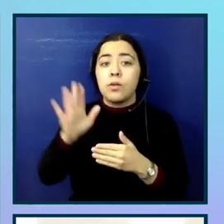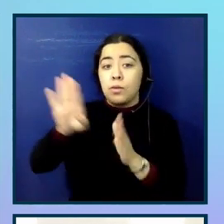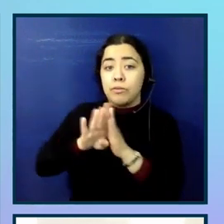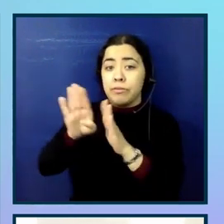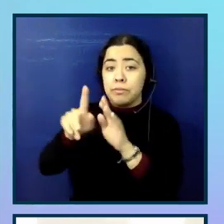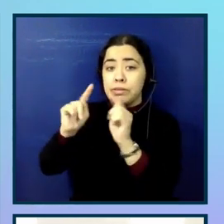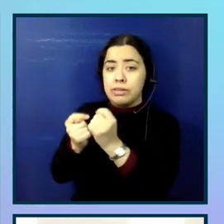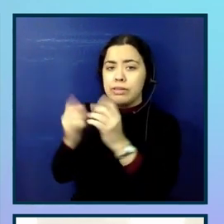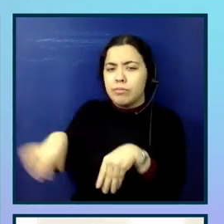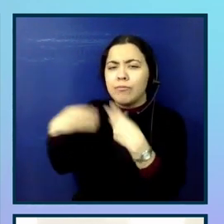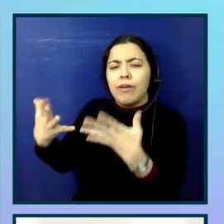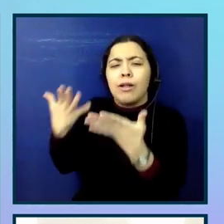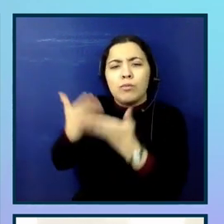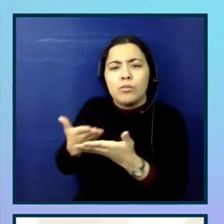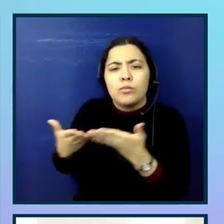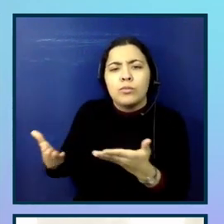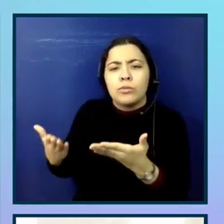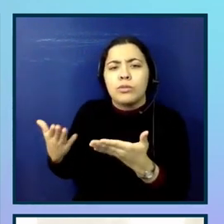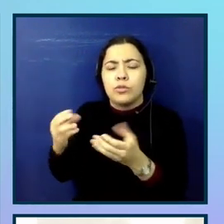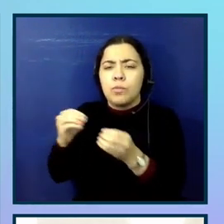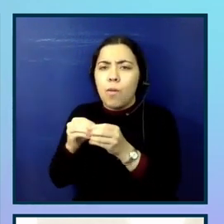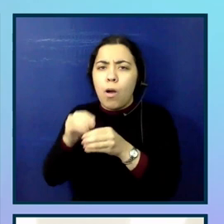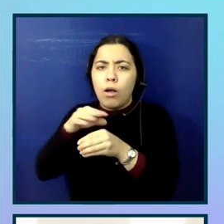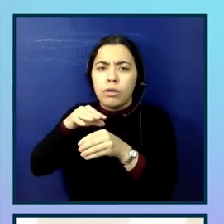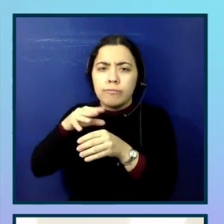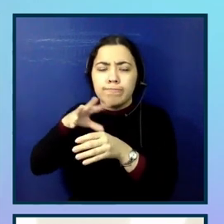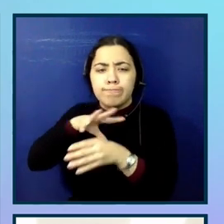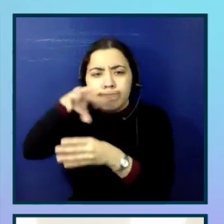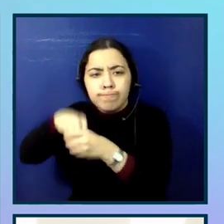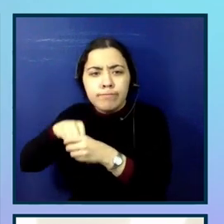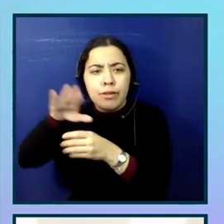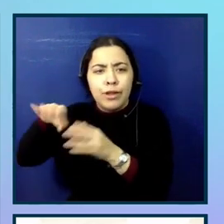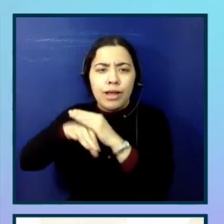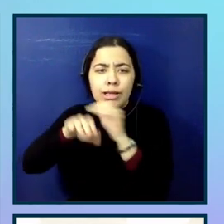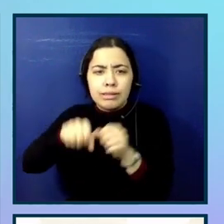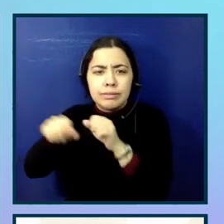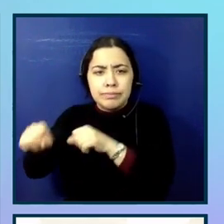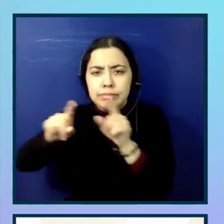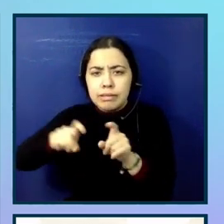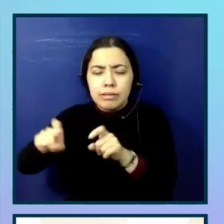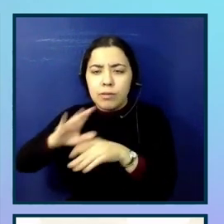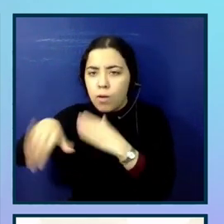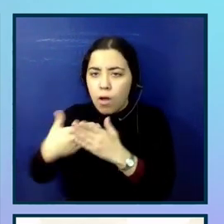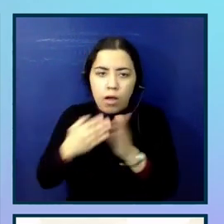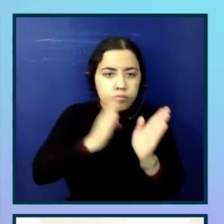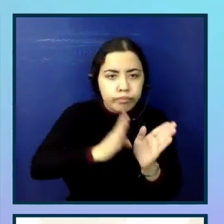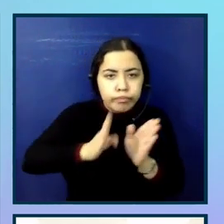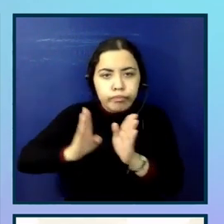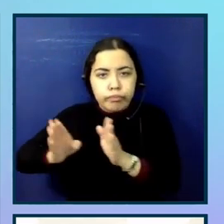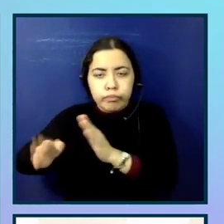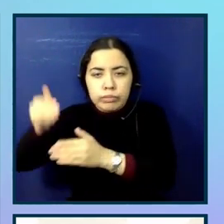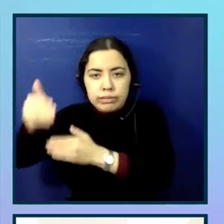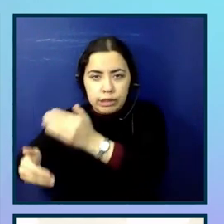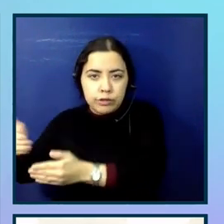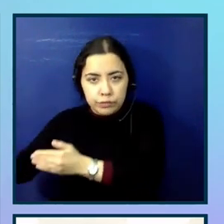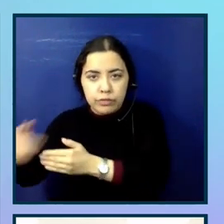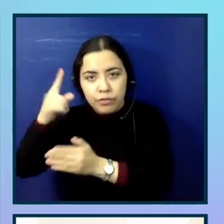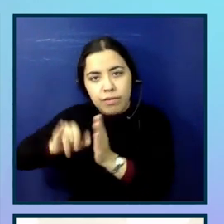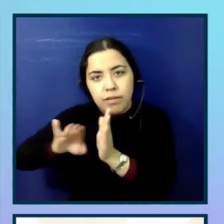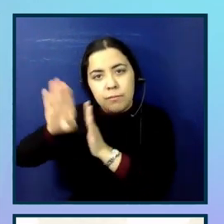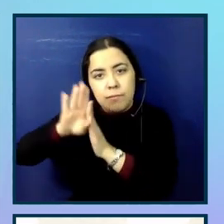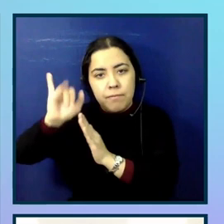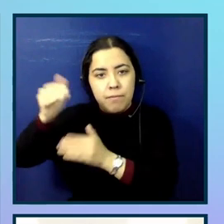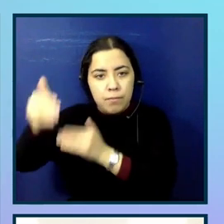of your development process. So from the first audit, we'd already started using axe dev pro tools and implementing a quality